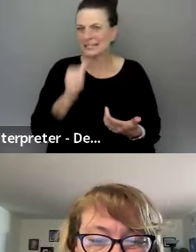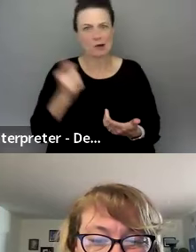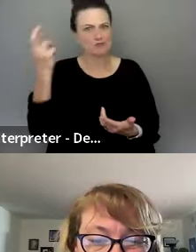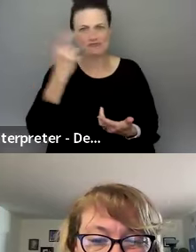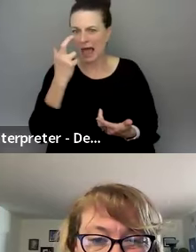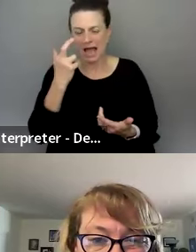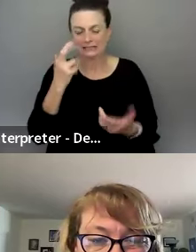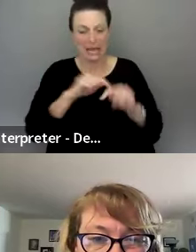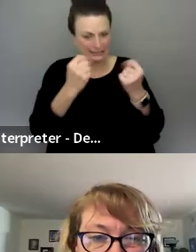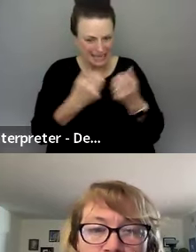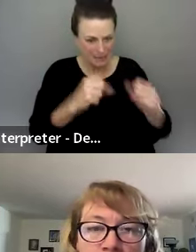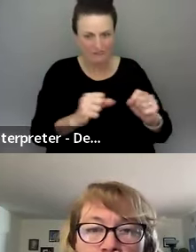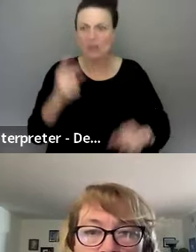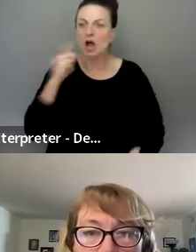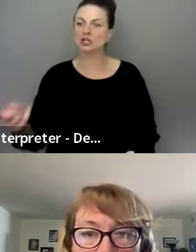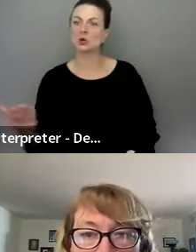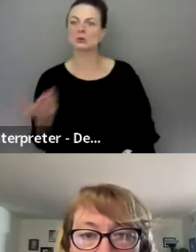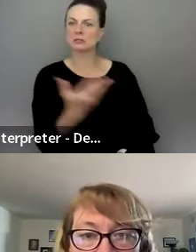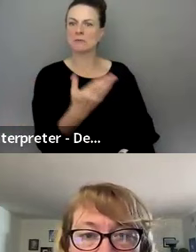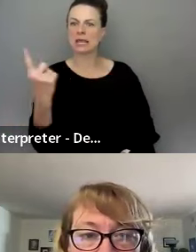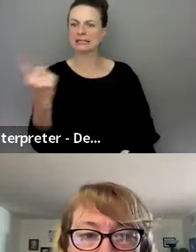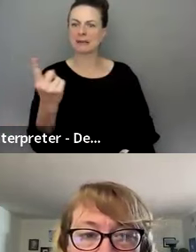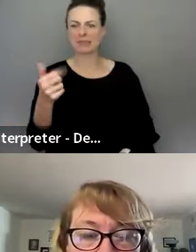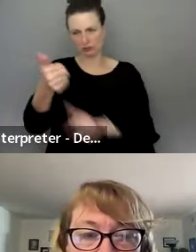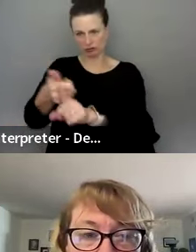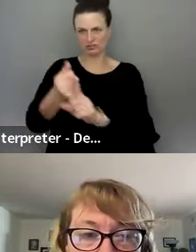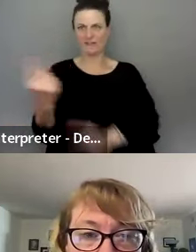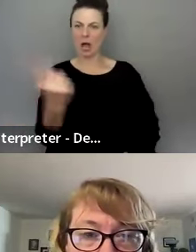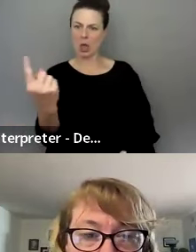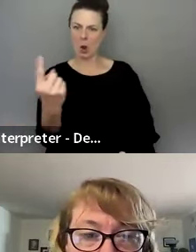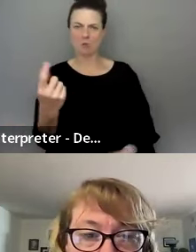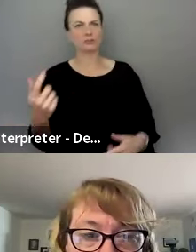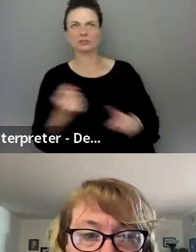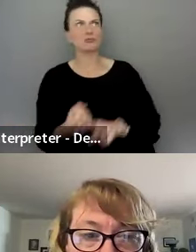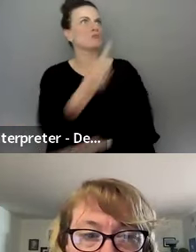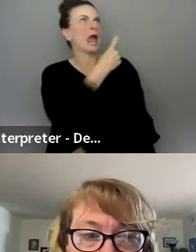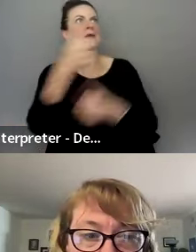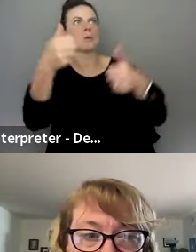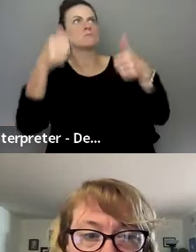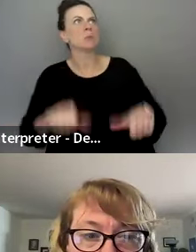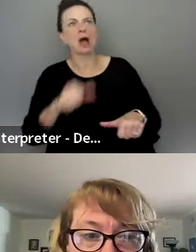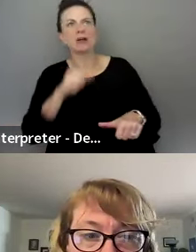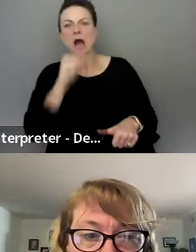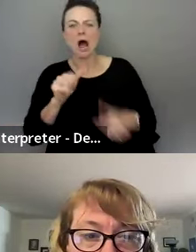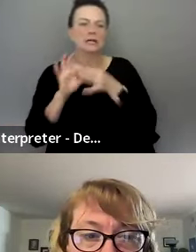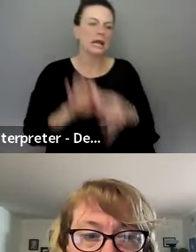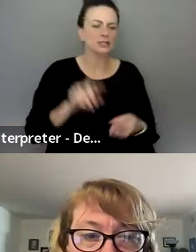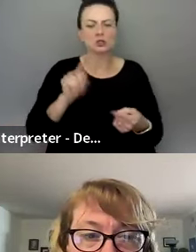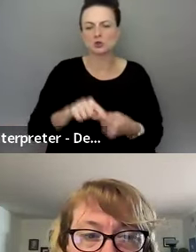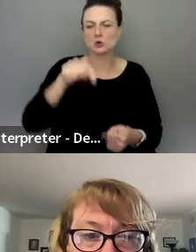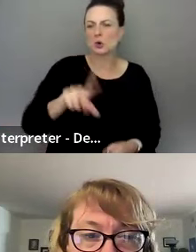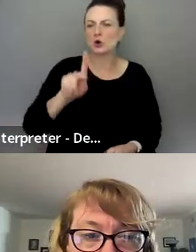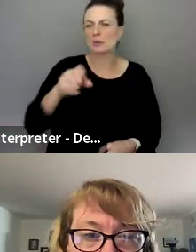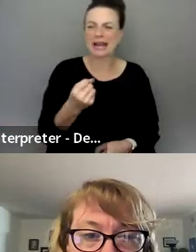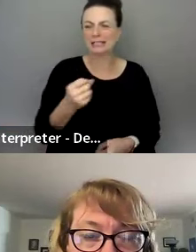So he just thought that you submitted something like a random blog post from someone who was not connected to the, any Kubernetes